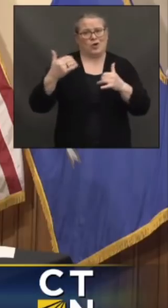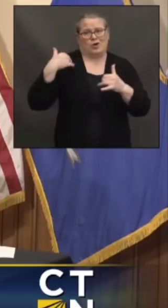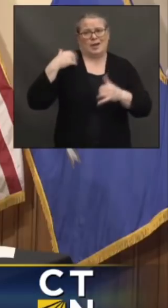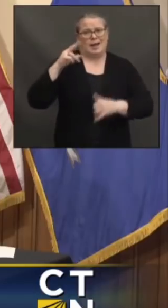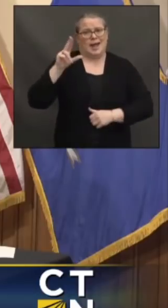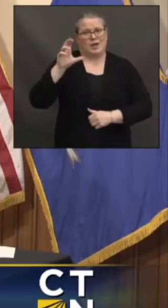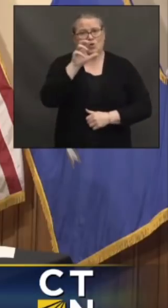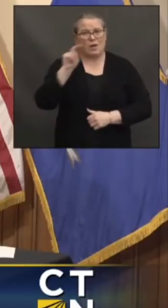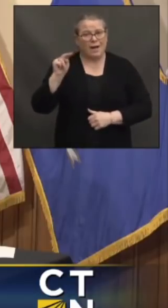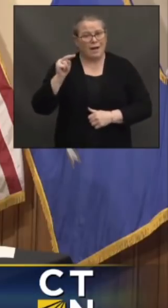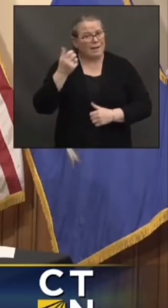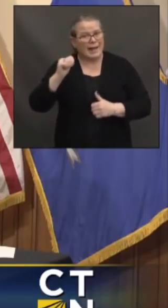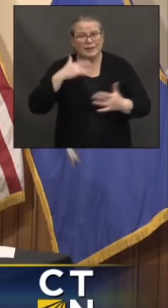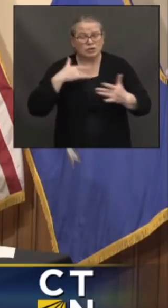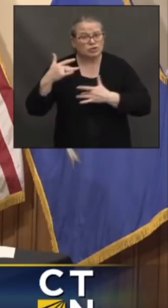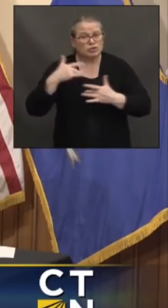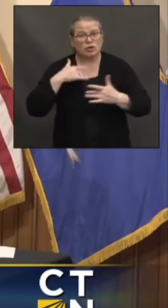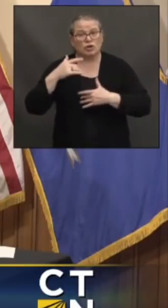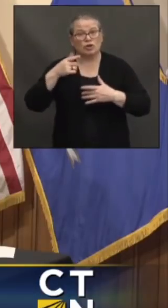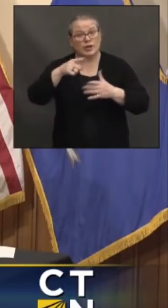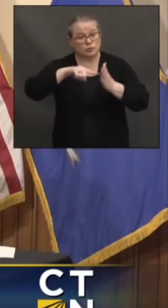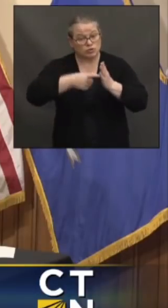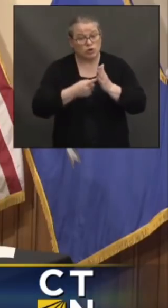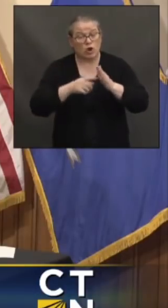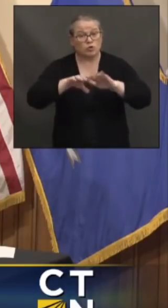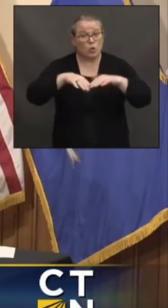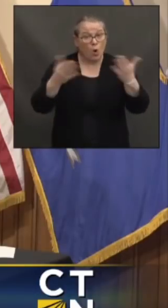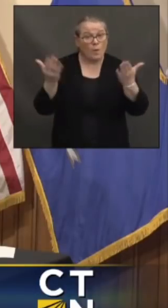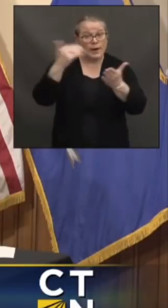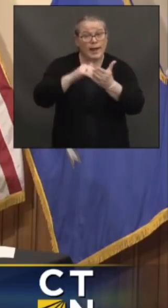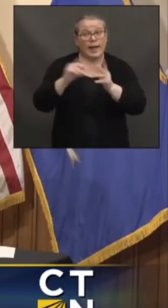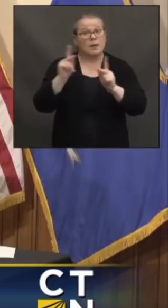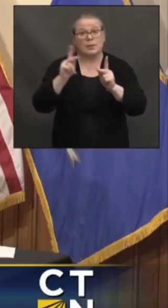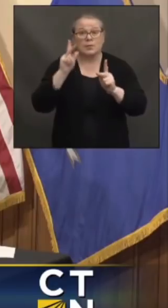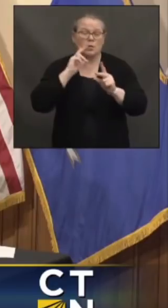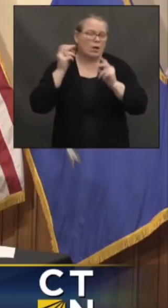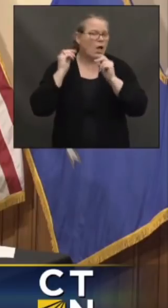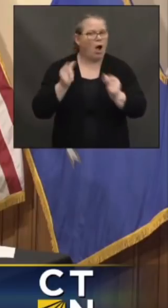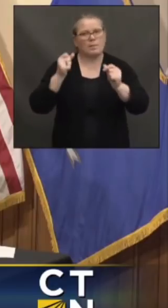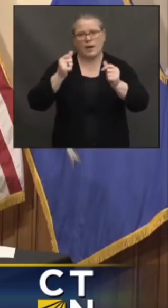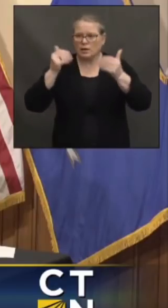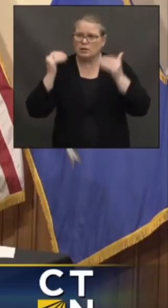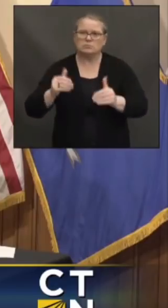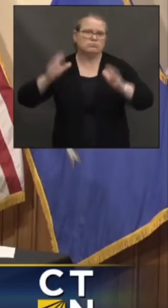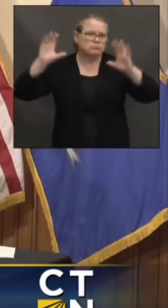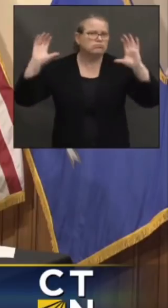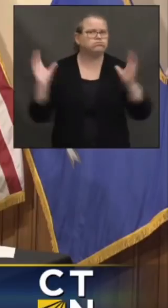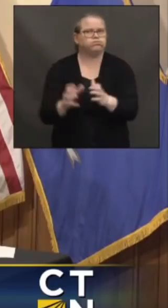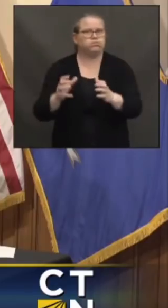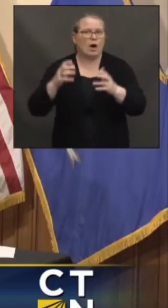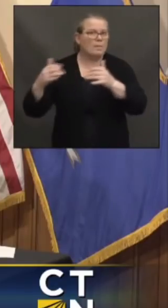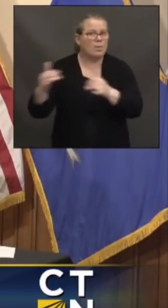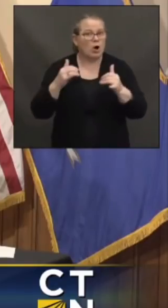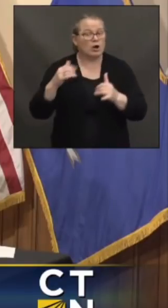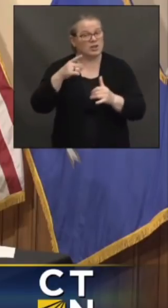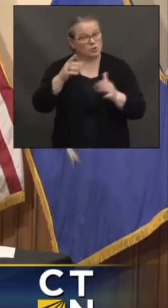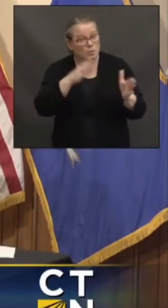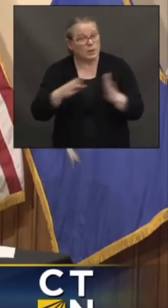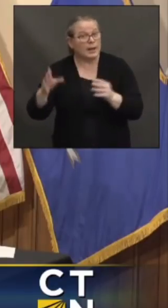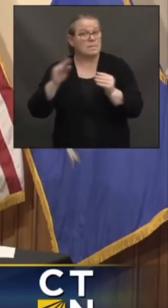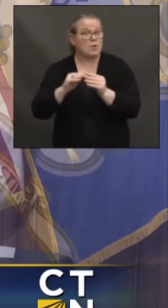UConn. I'm wondering your thoughts on whether those will increase and if you have any plans for further enforcement.